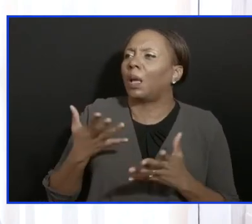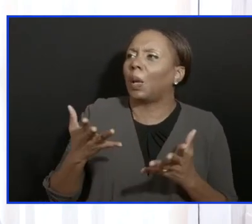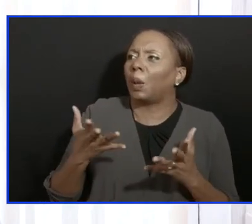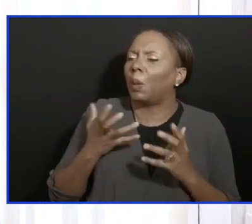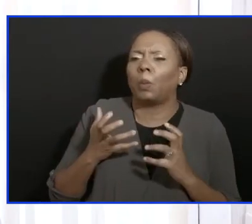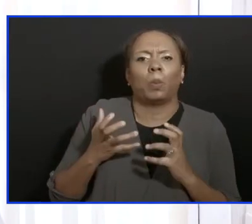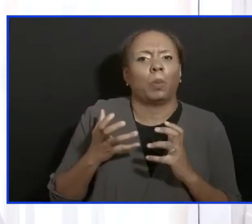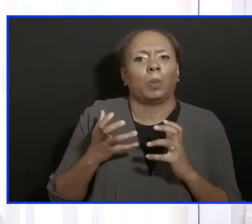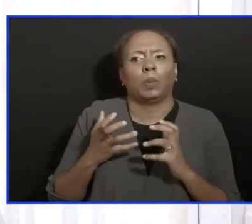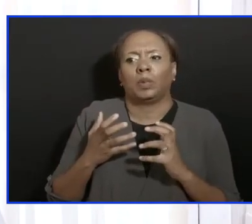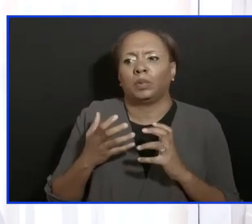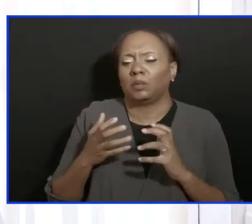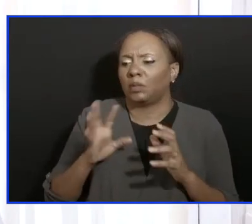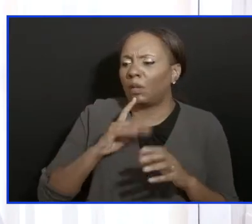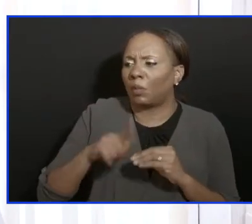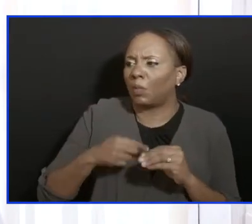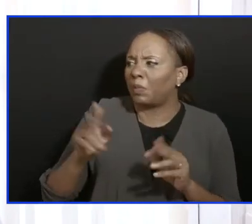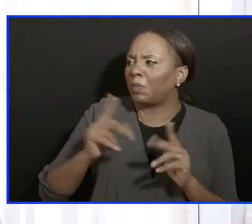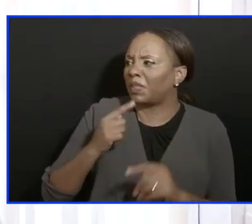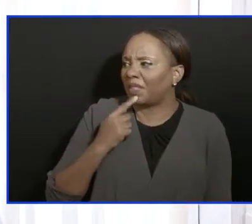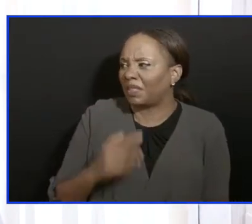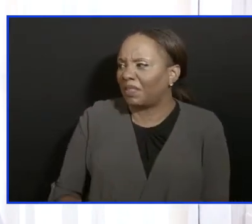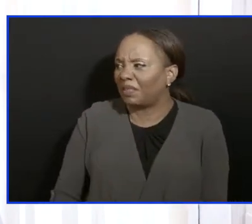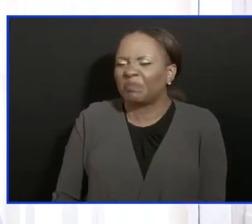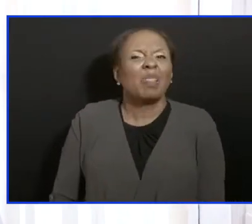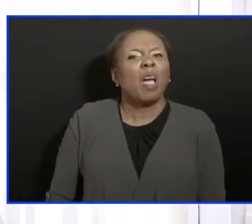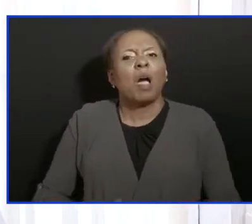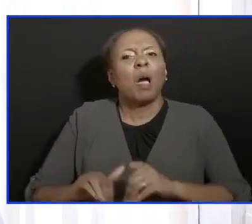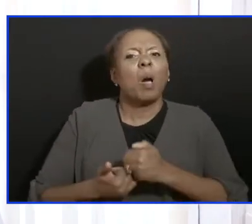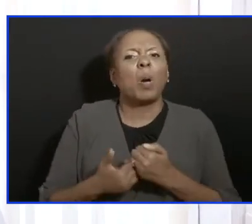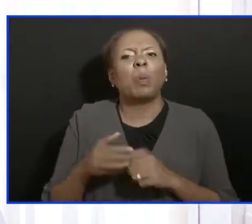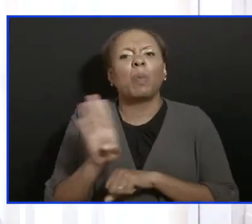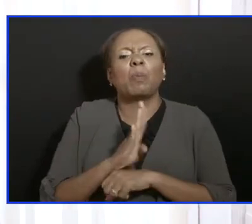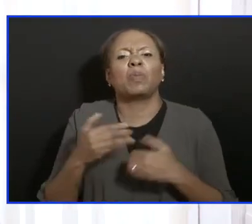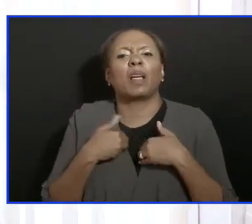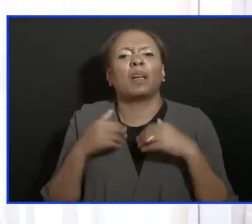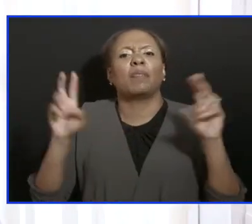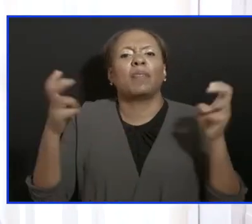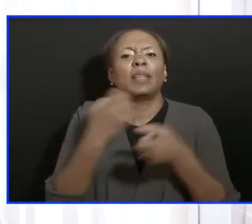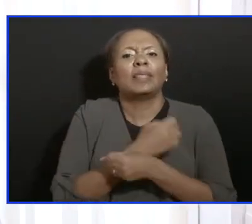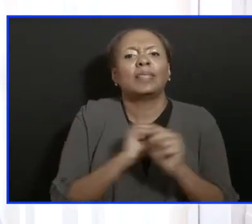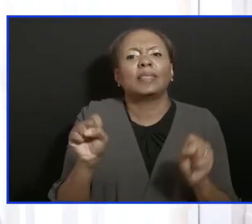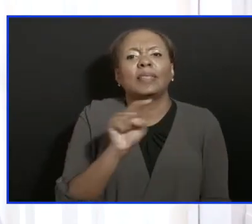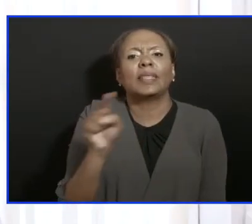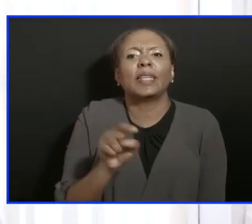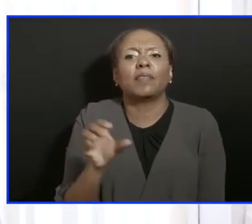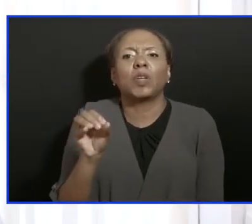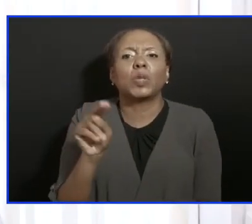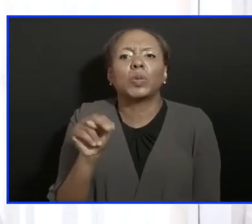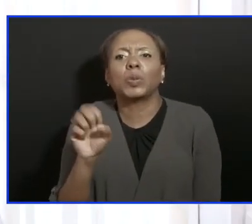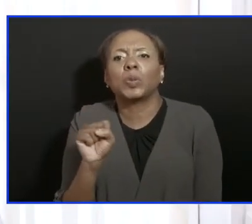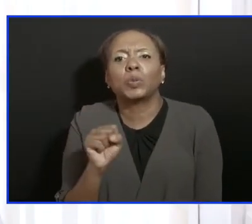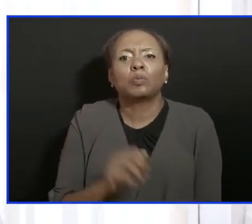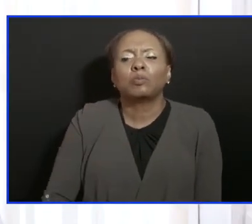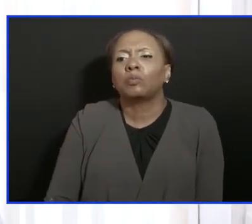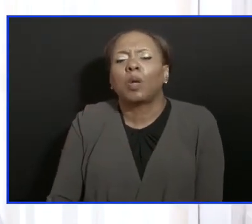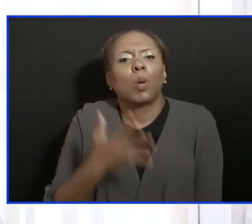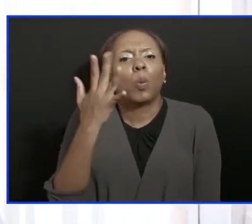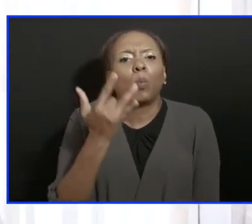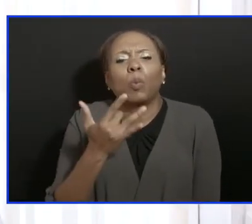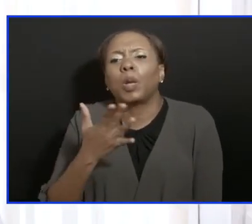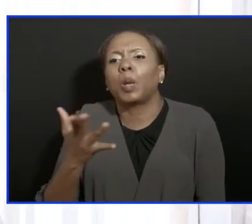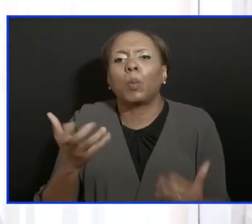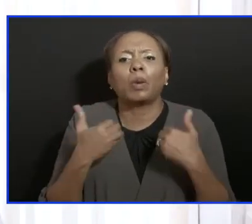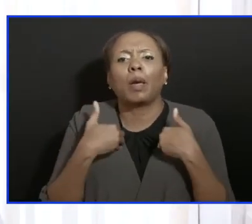those who continue to question how we can have safe zones, and what in the opposition they're saying is the sense of being able to put together